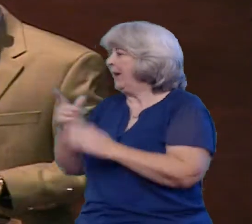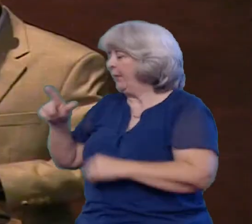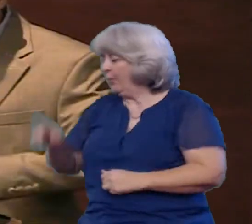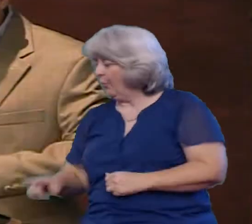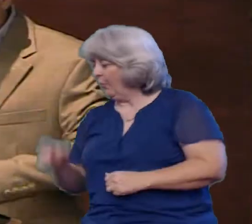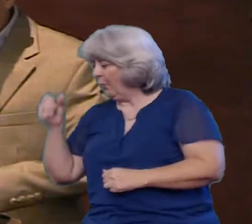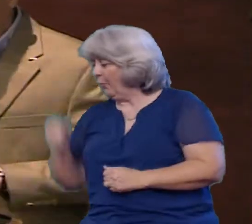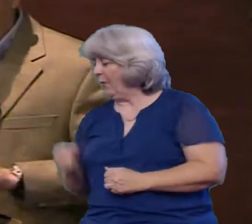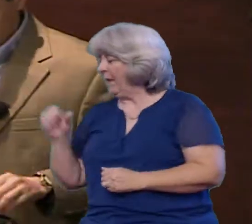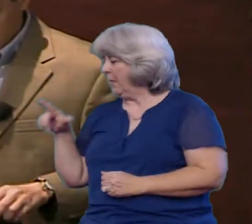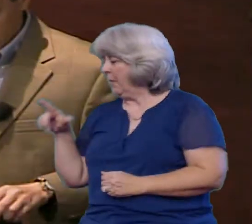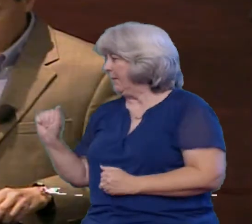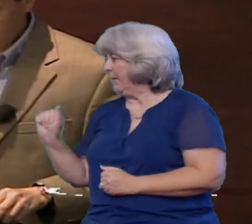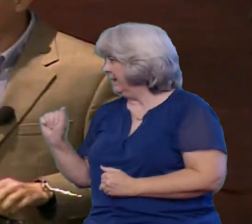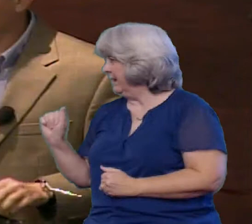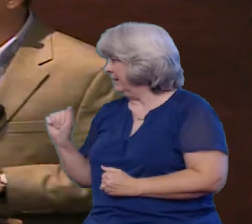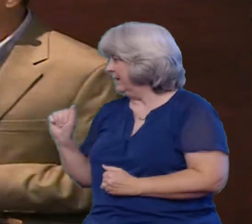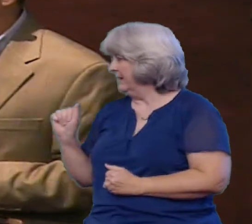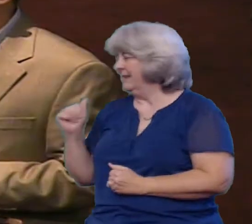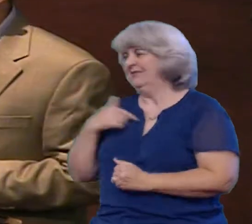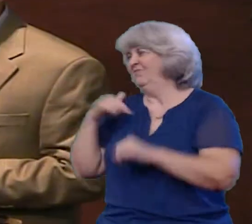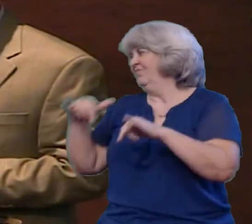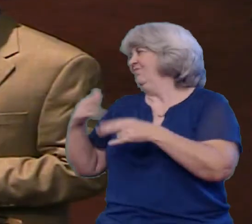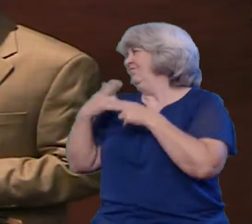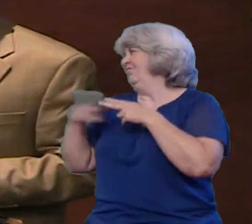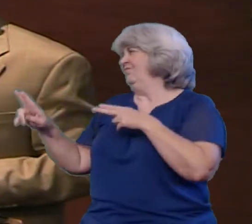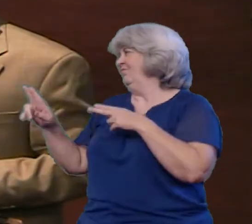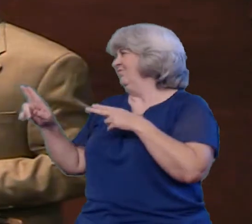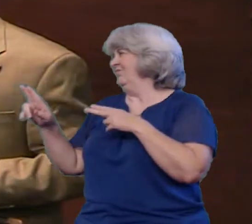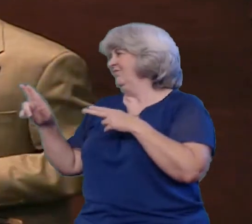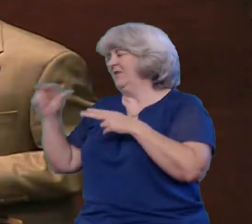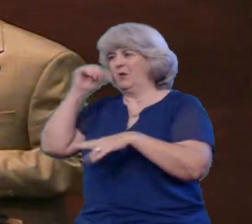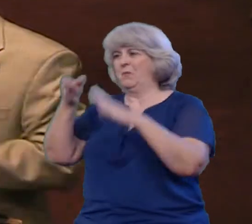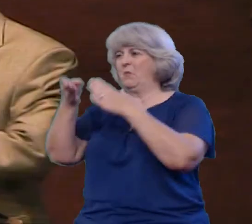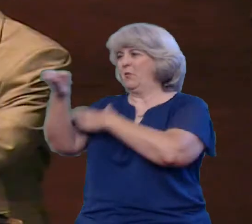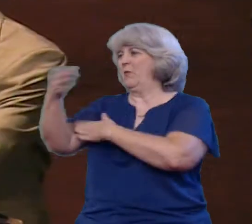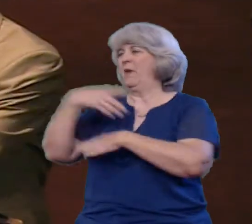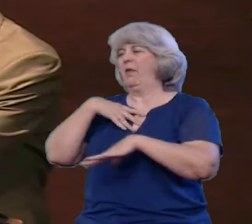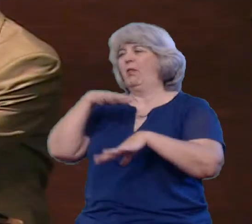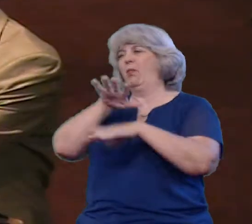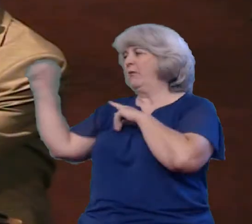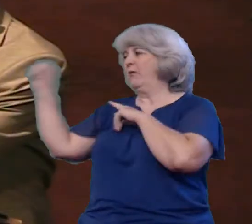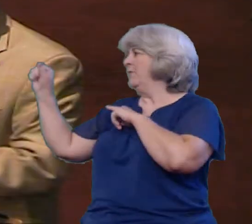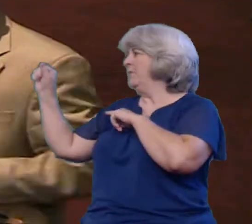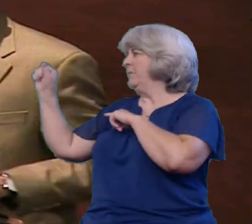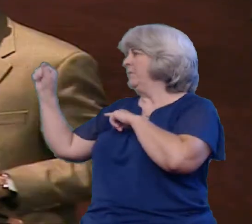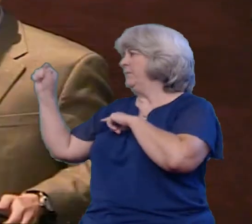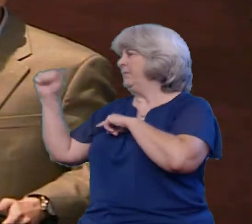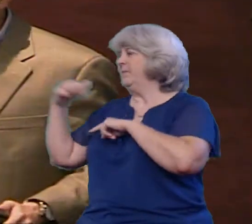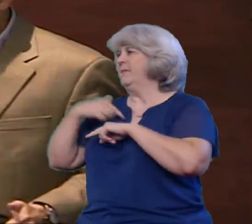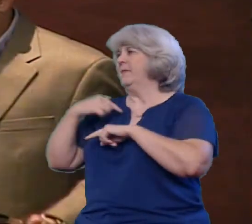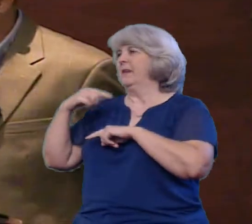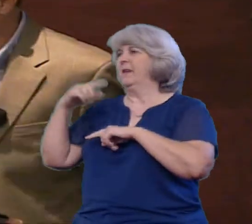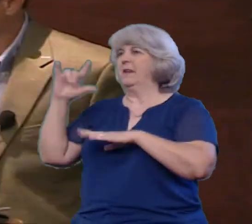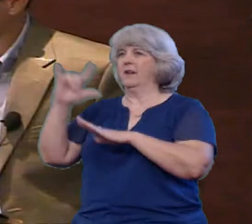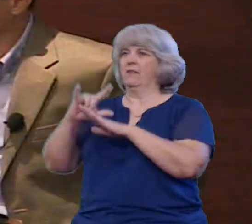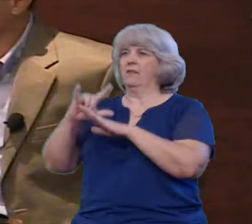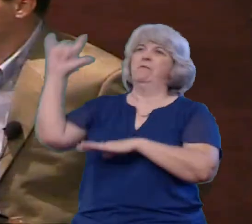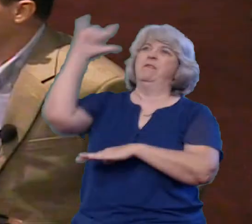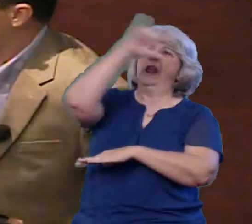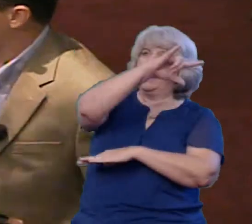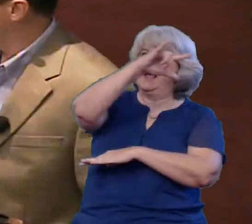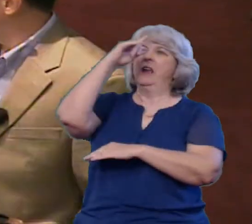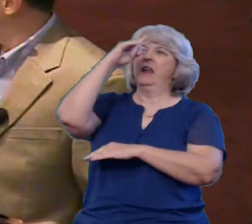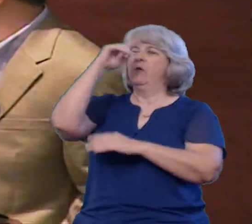And it's great to be home But I'm not here for very long Because I fly up bright and early in the morning So I'm going to be gone for a couple of days And then I'll come back in